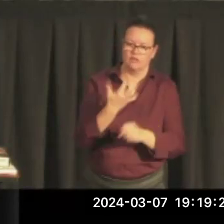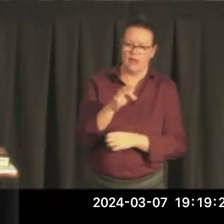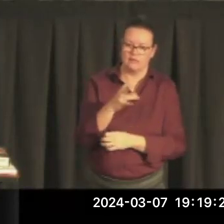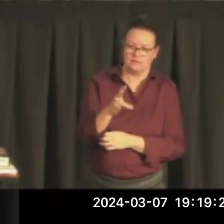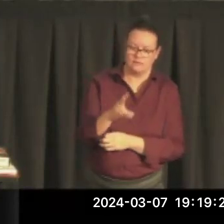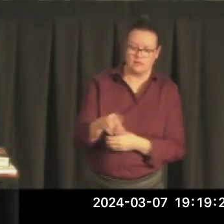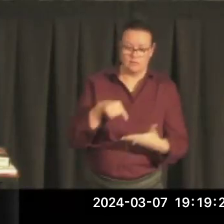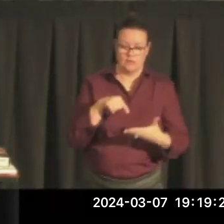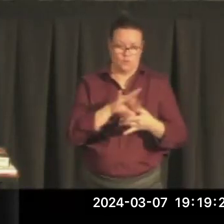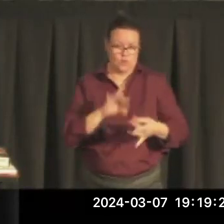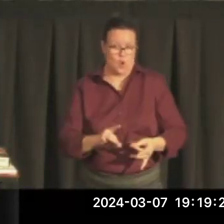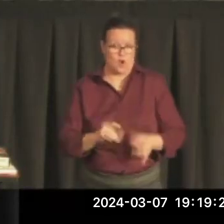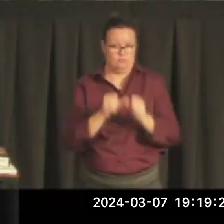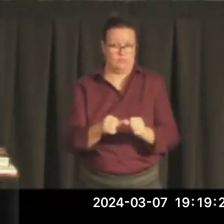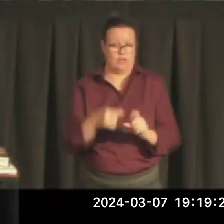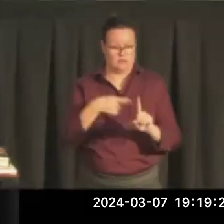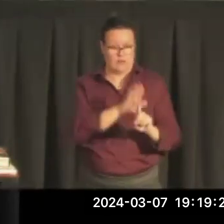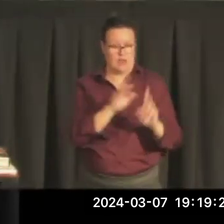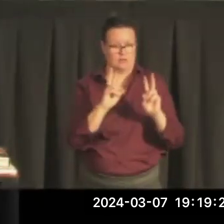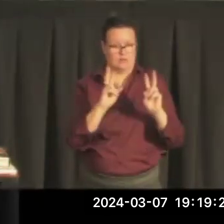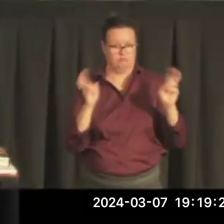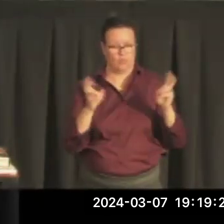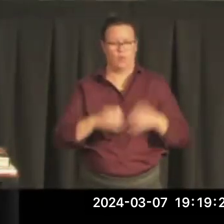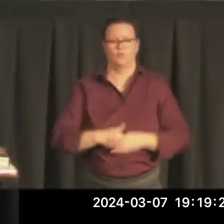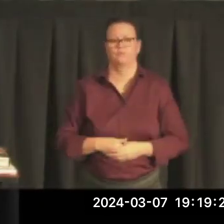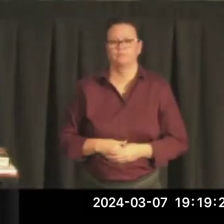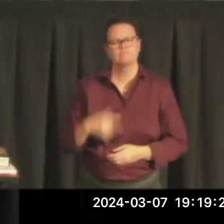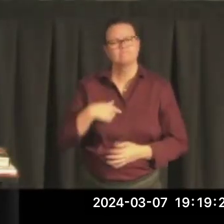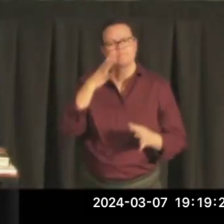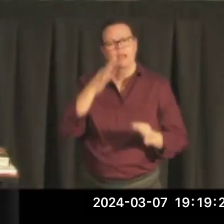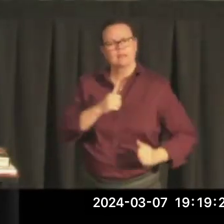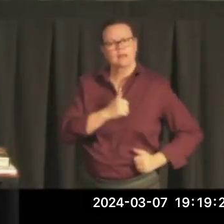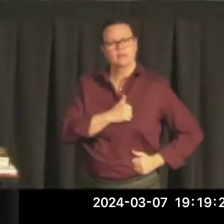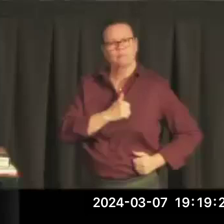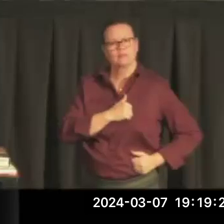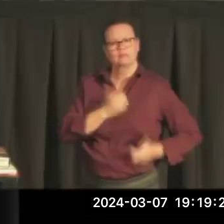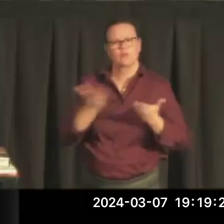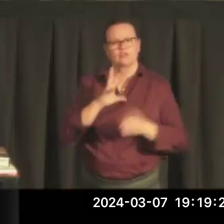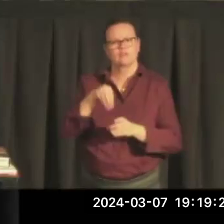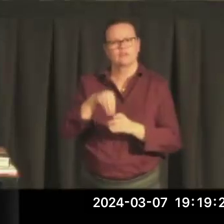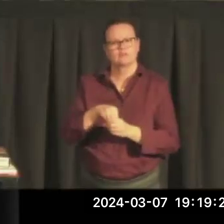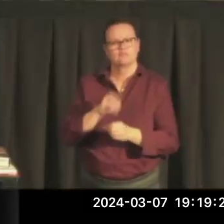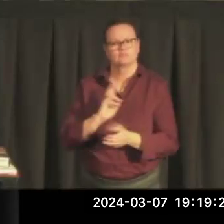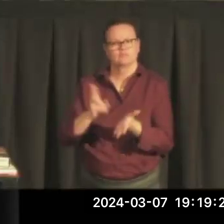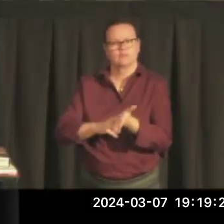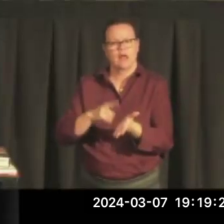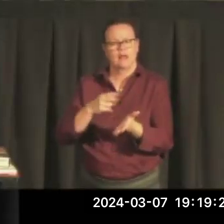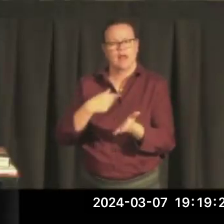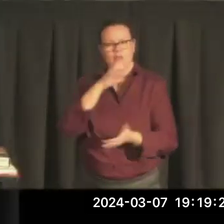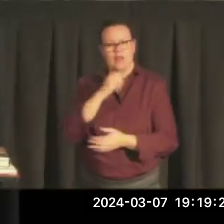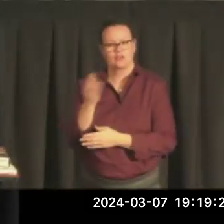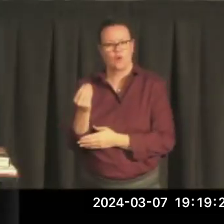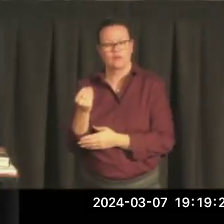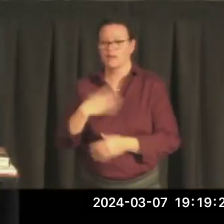continues. I decided to join the military service when I was just 14. But my father